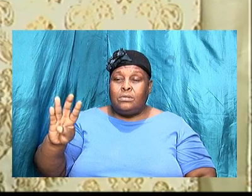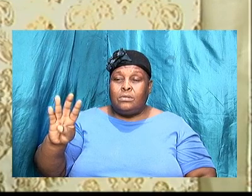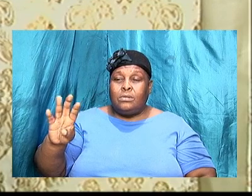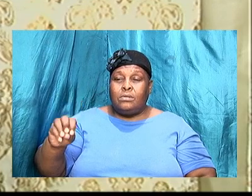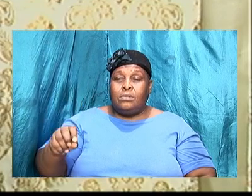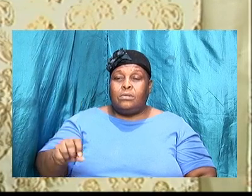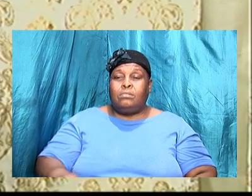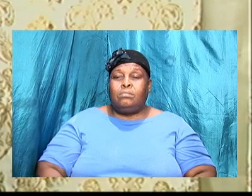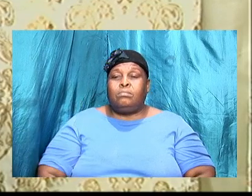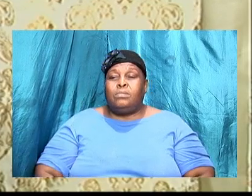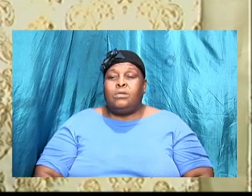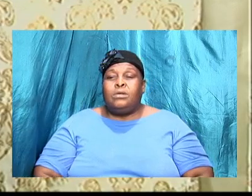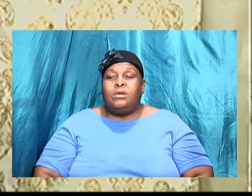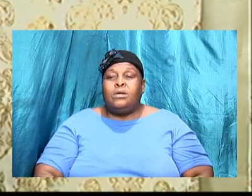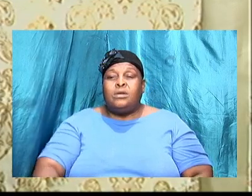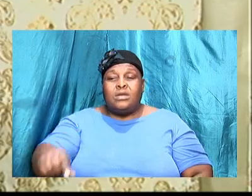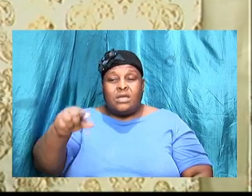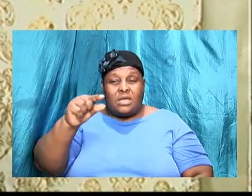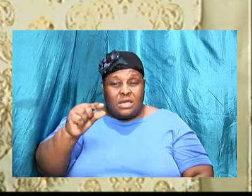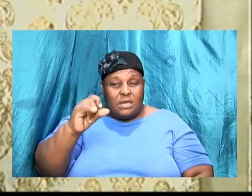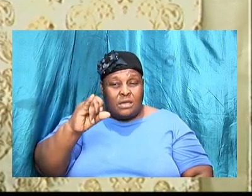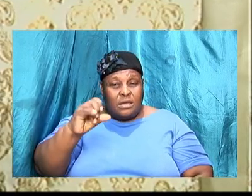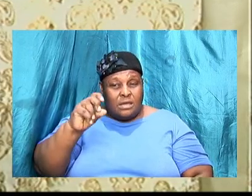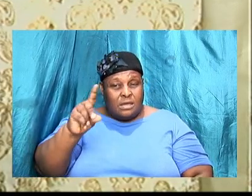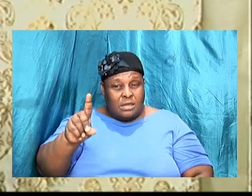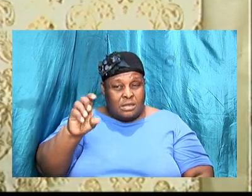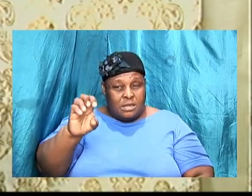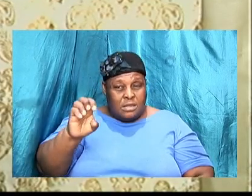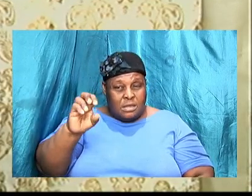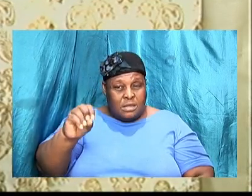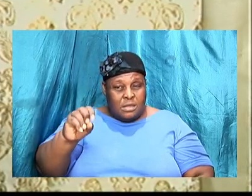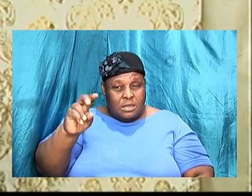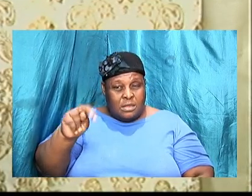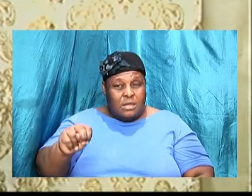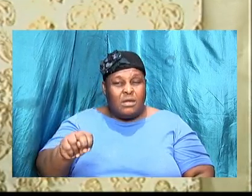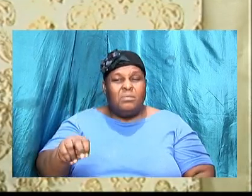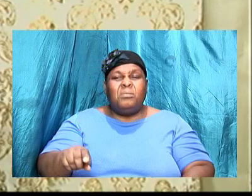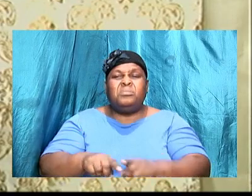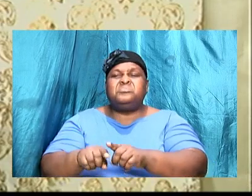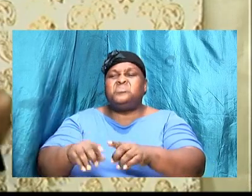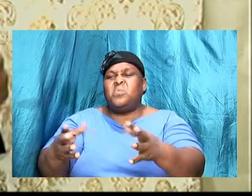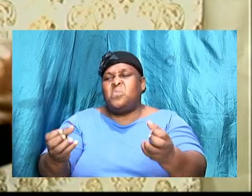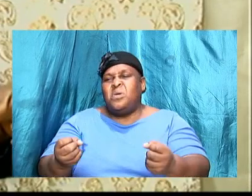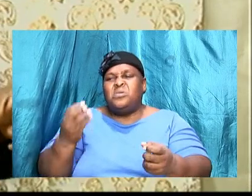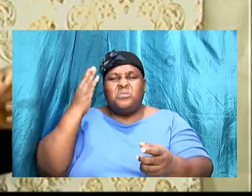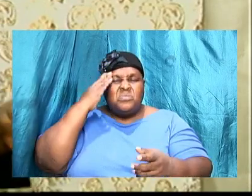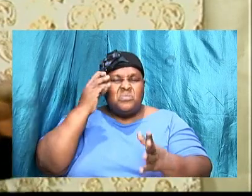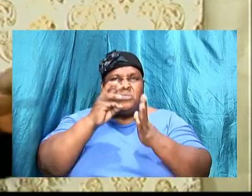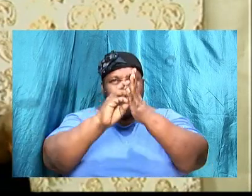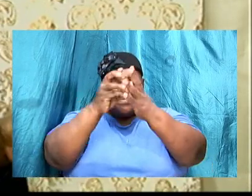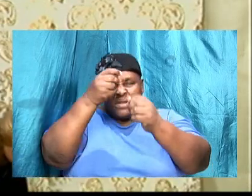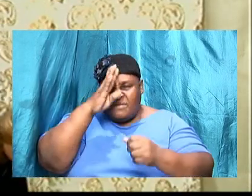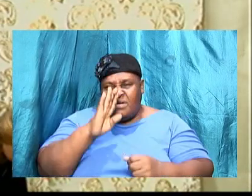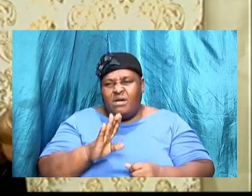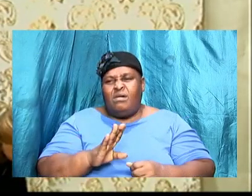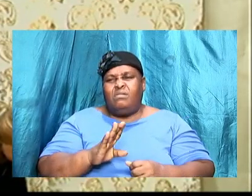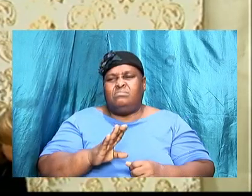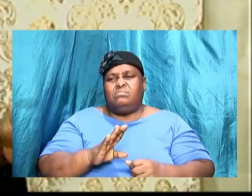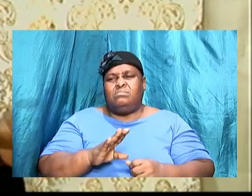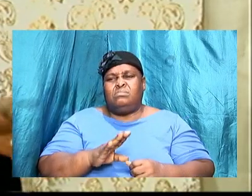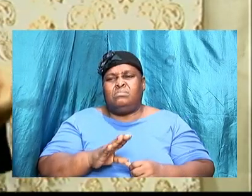Gideon also wanted to know the will of God as it pertains to a matter